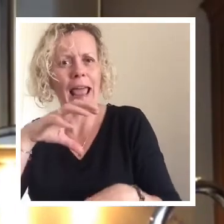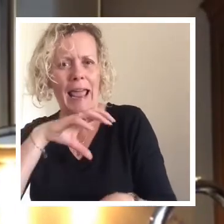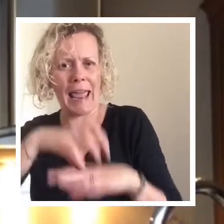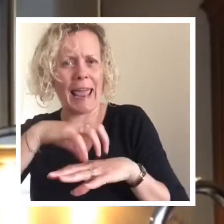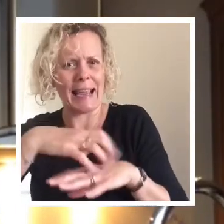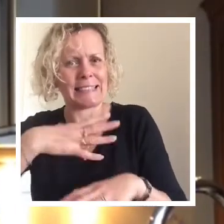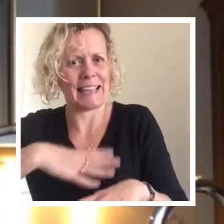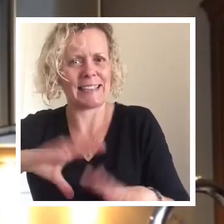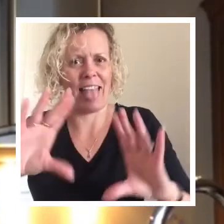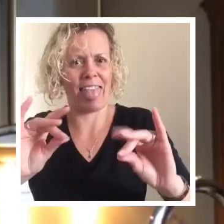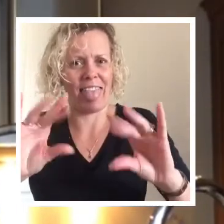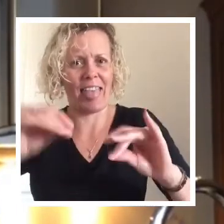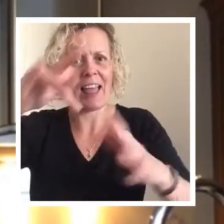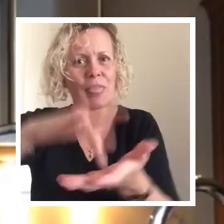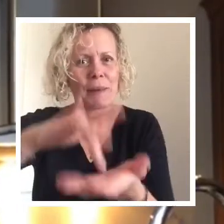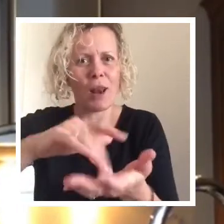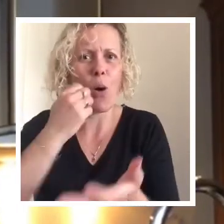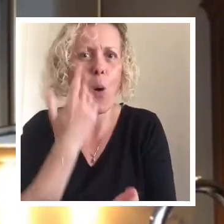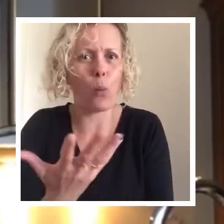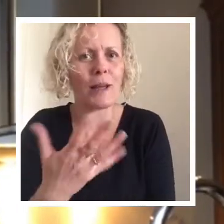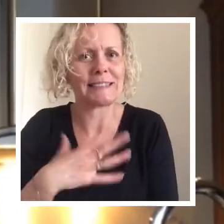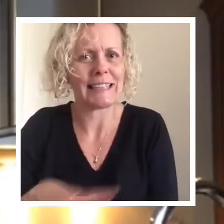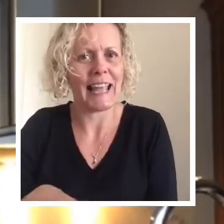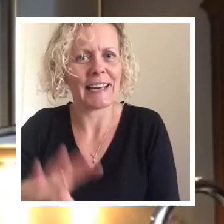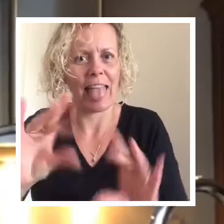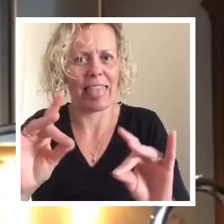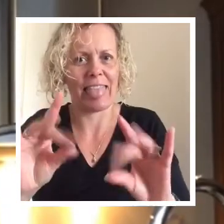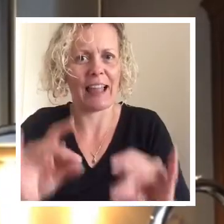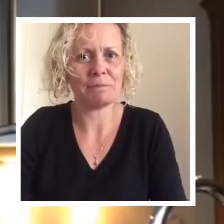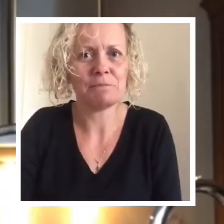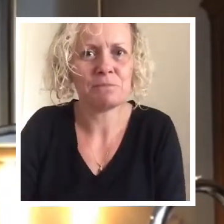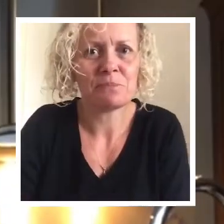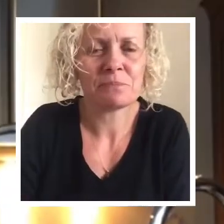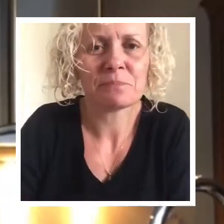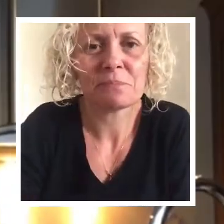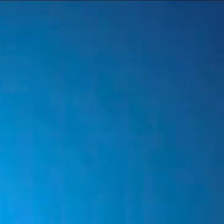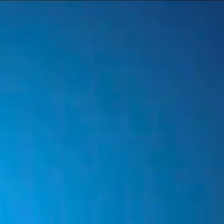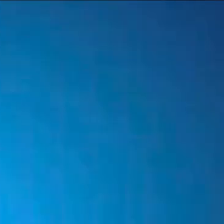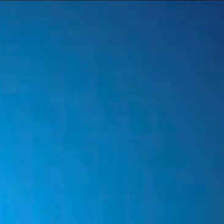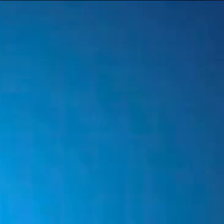inside of our chocolate browning is hopefully going to be nice and gooey. Okay, good luck!